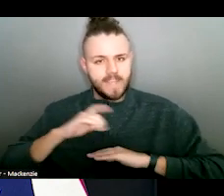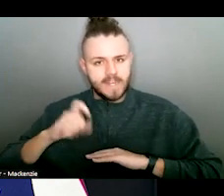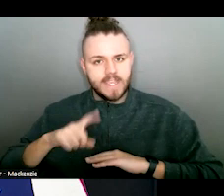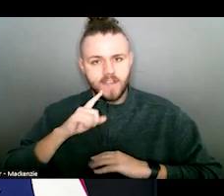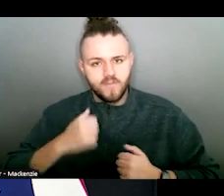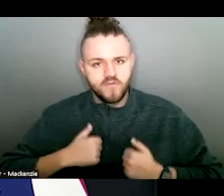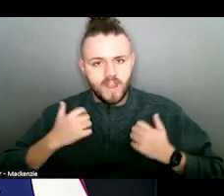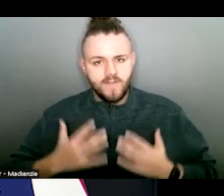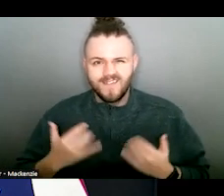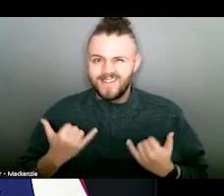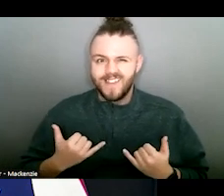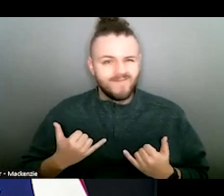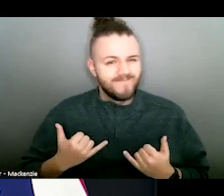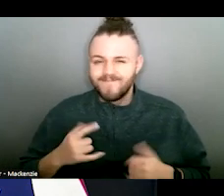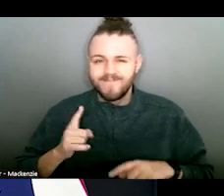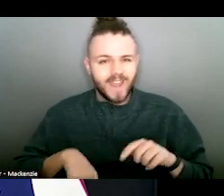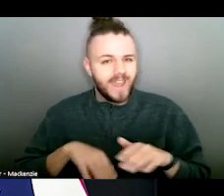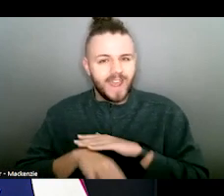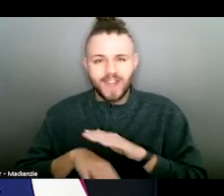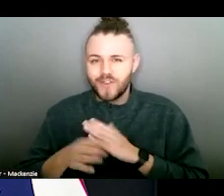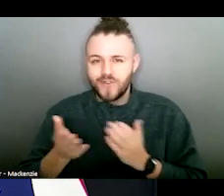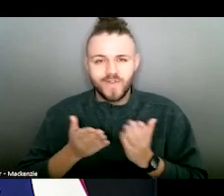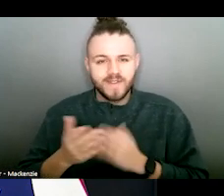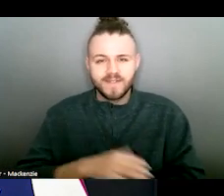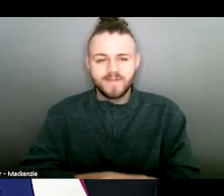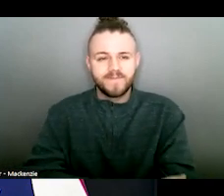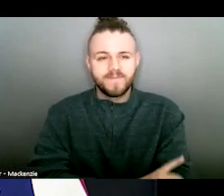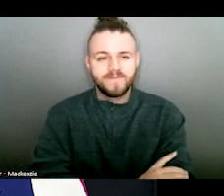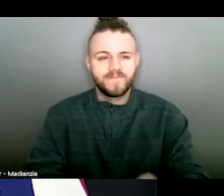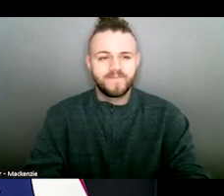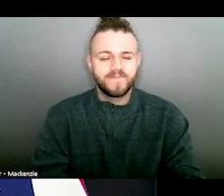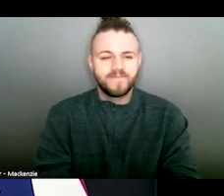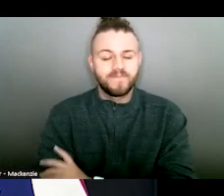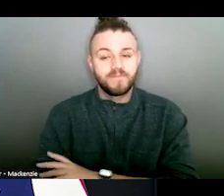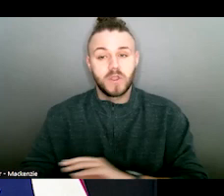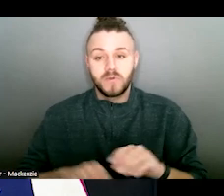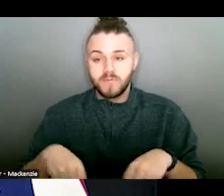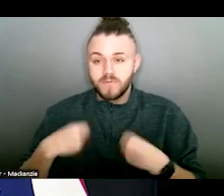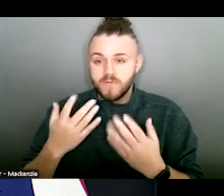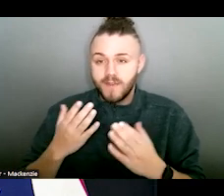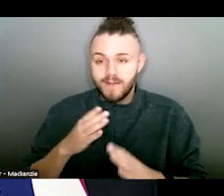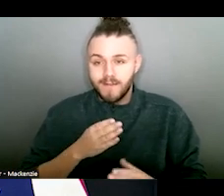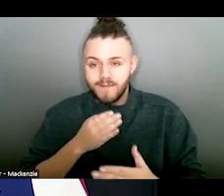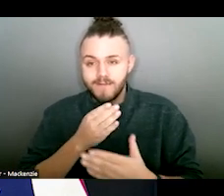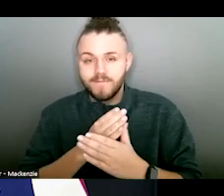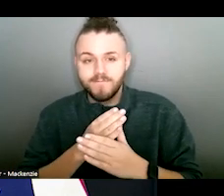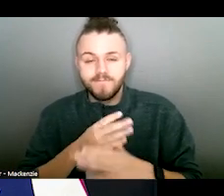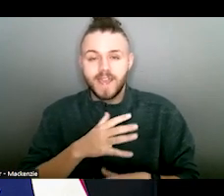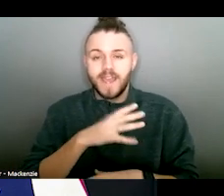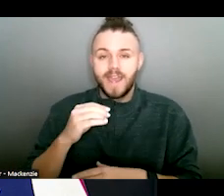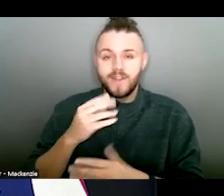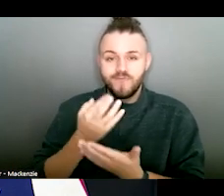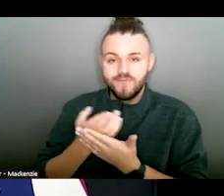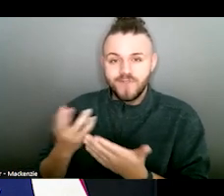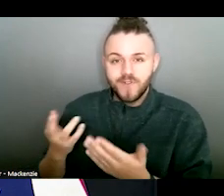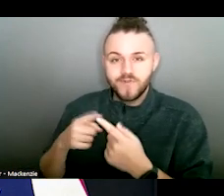and meet the needs of survivors currently unable to access services. Providing intervention resources and support